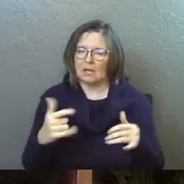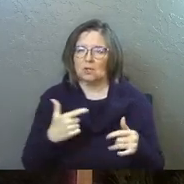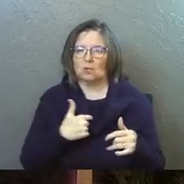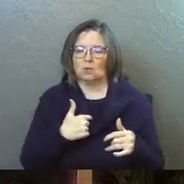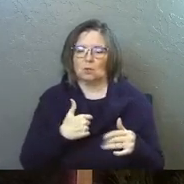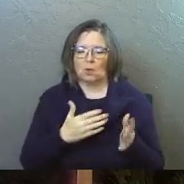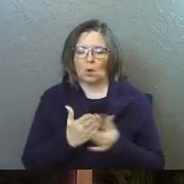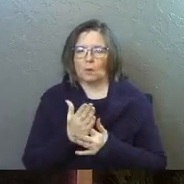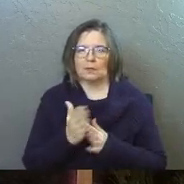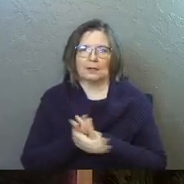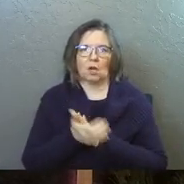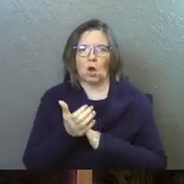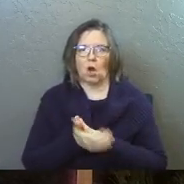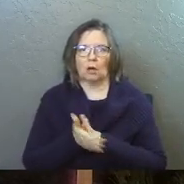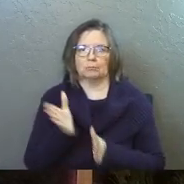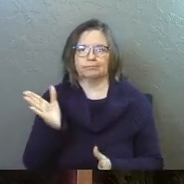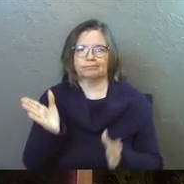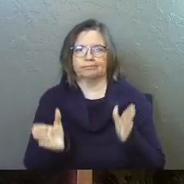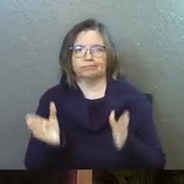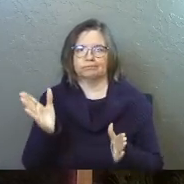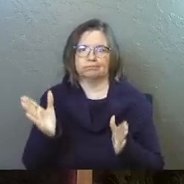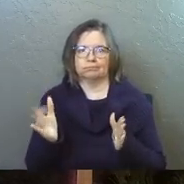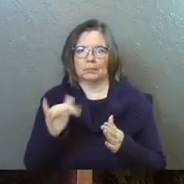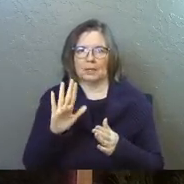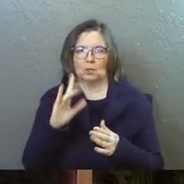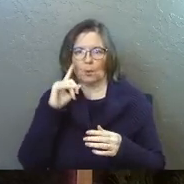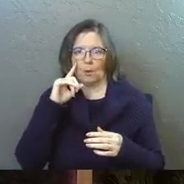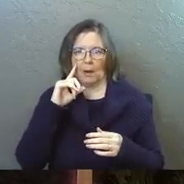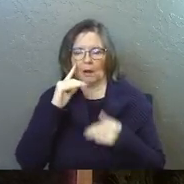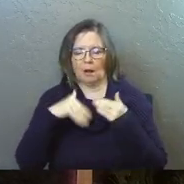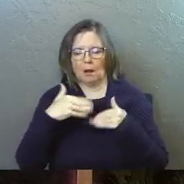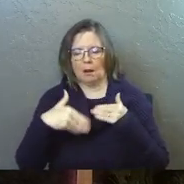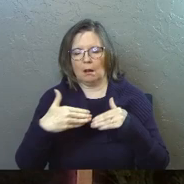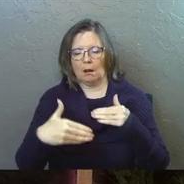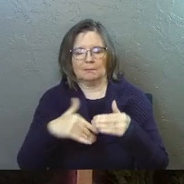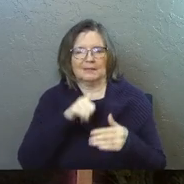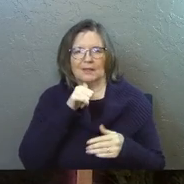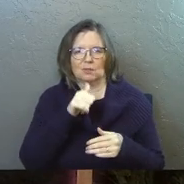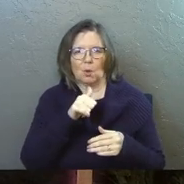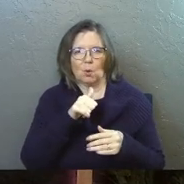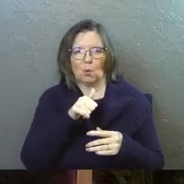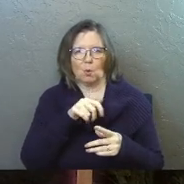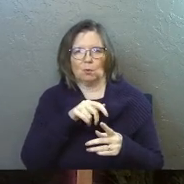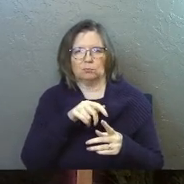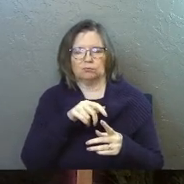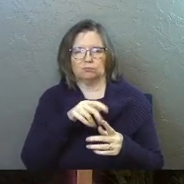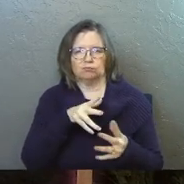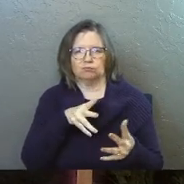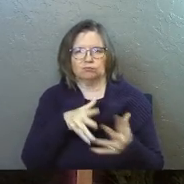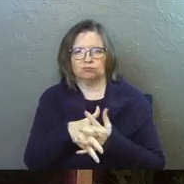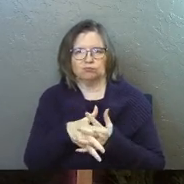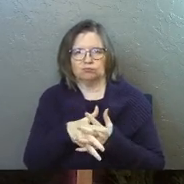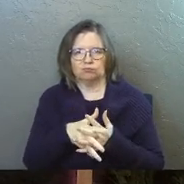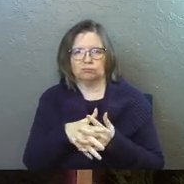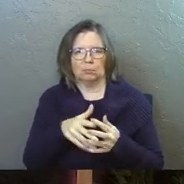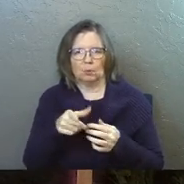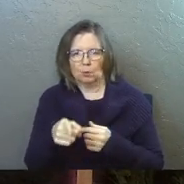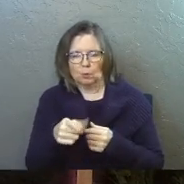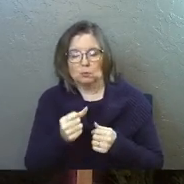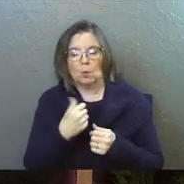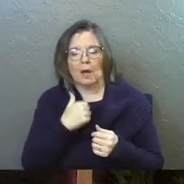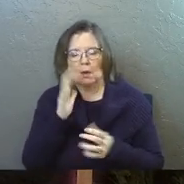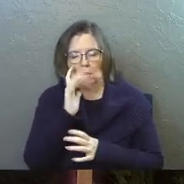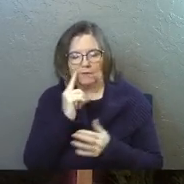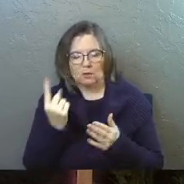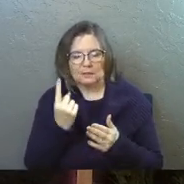can just kind of go into an autopilot mode, uh, in your brain and, and they don't, uh, they don't impact you. And so I